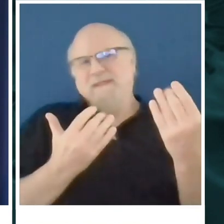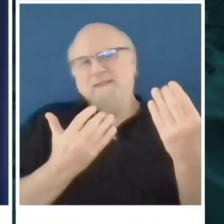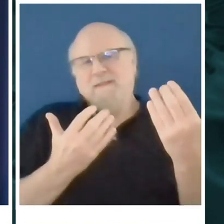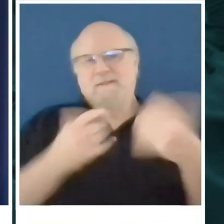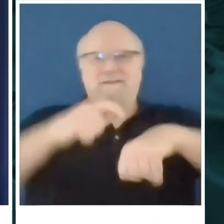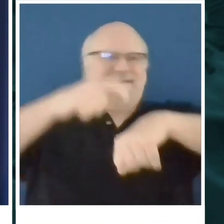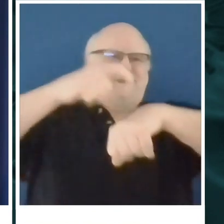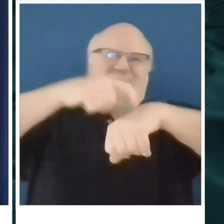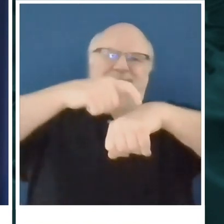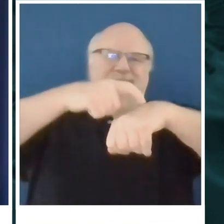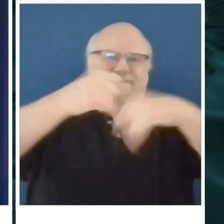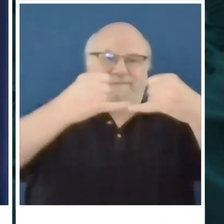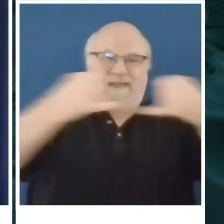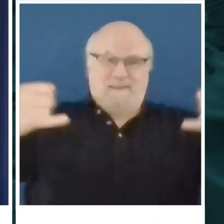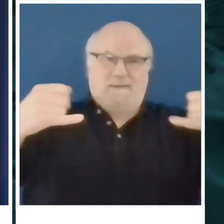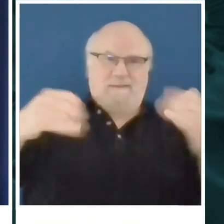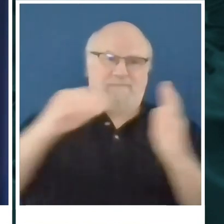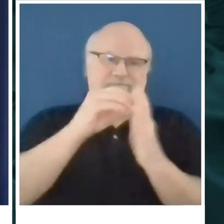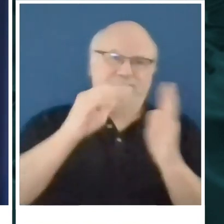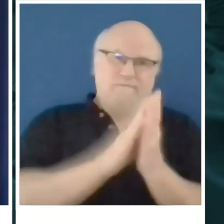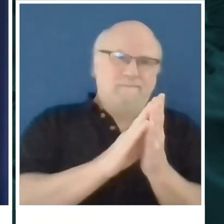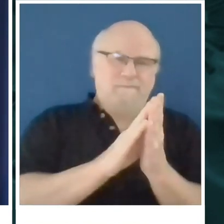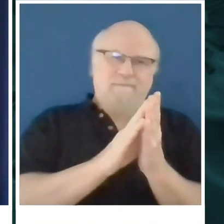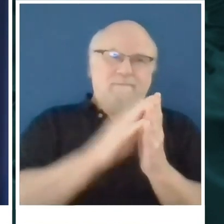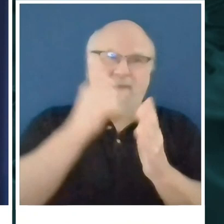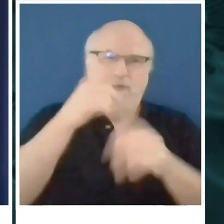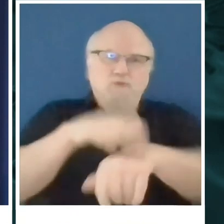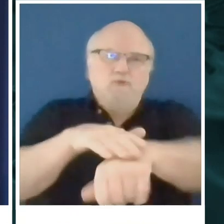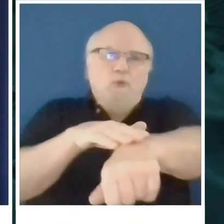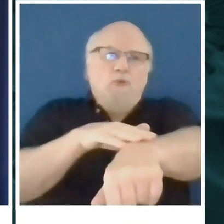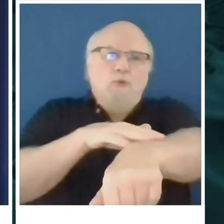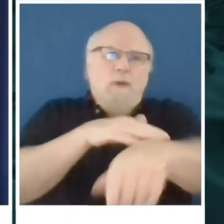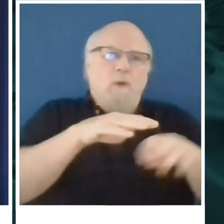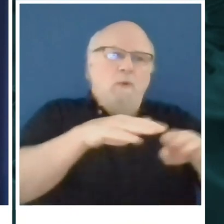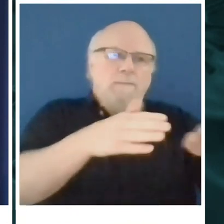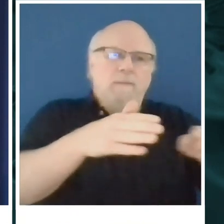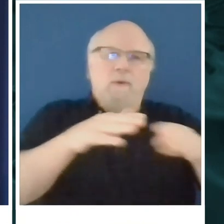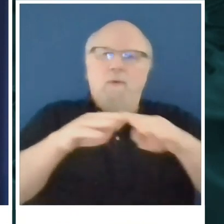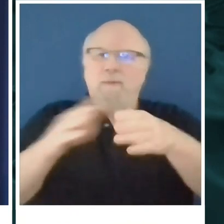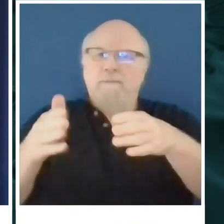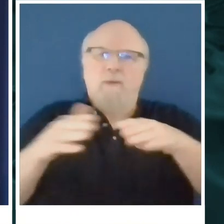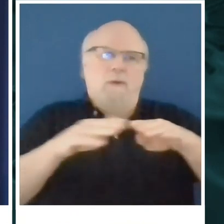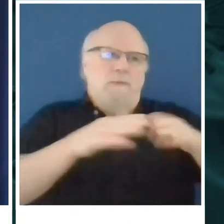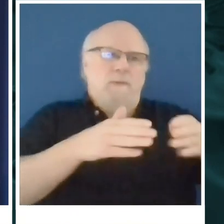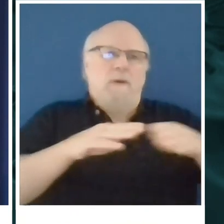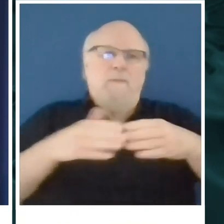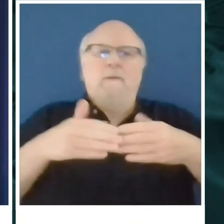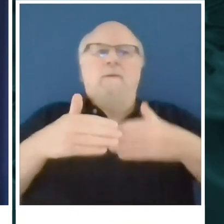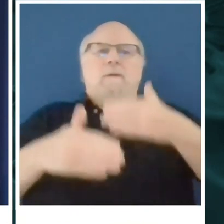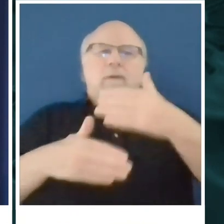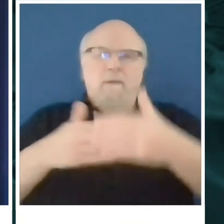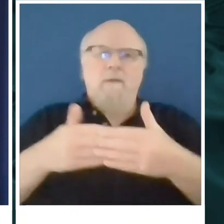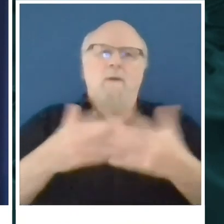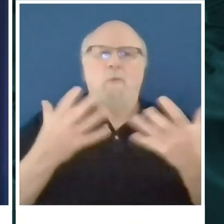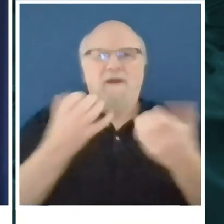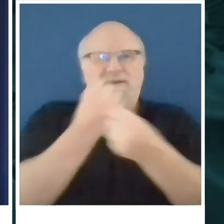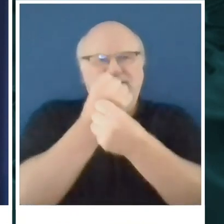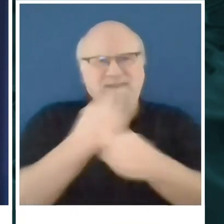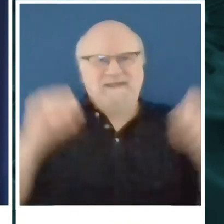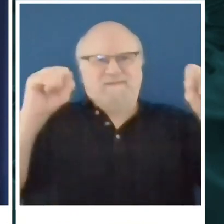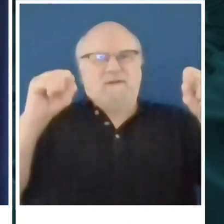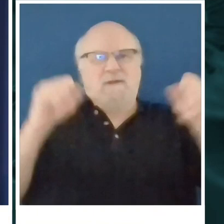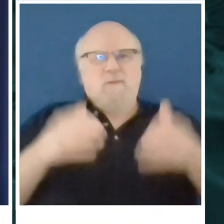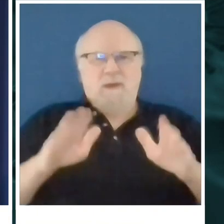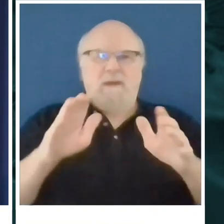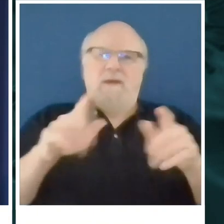begin to incrementally open some things up. And we'll do those in a way that is the safest way possible where people can be